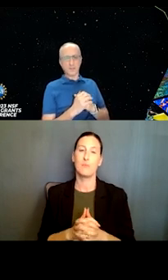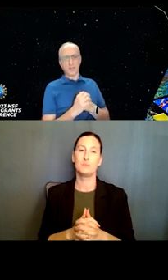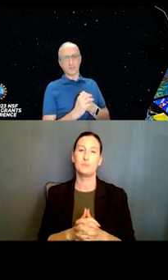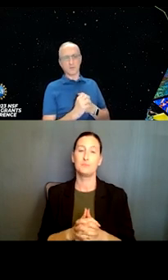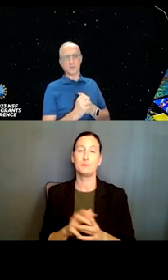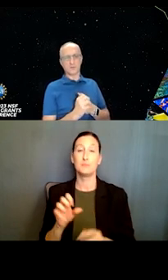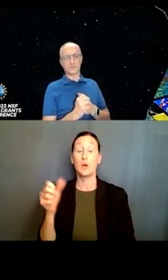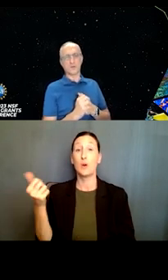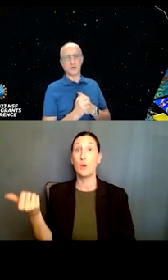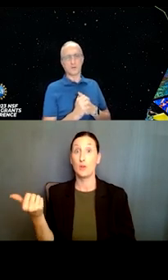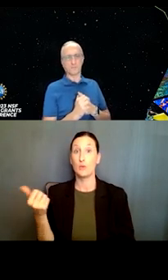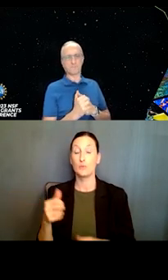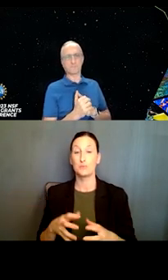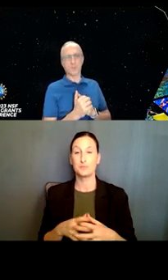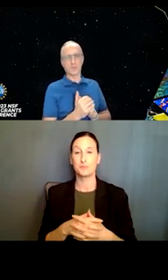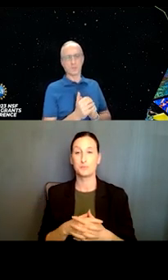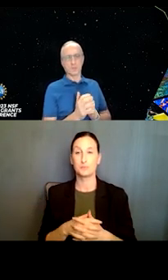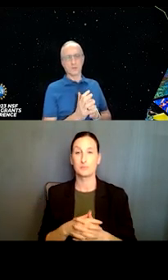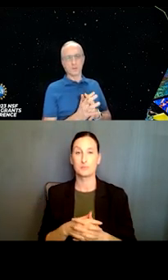Another category of, um,